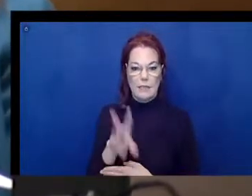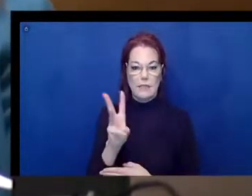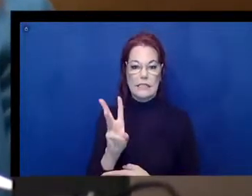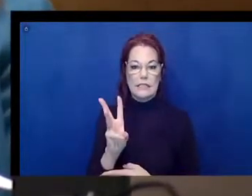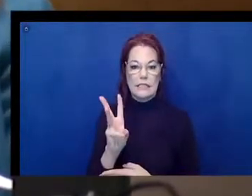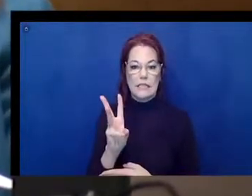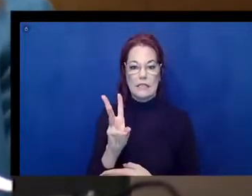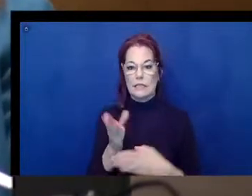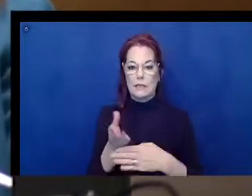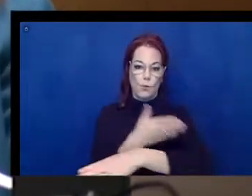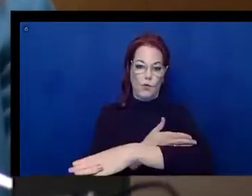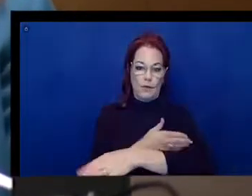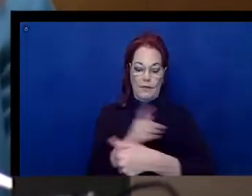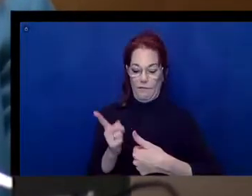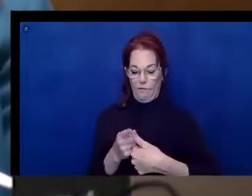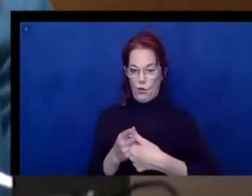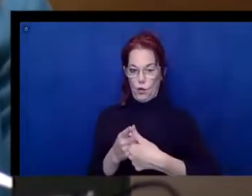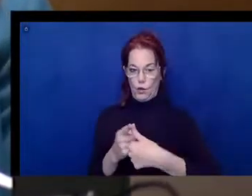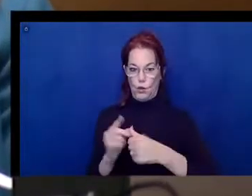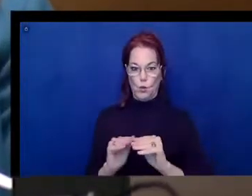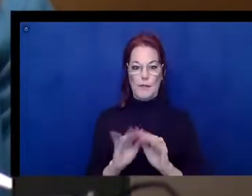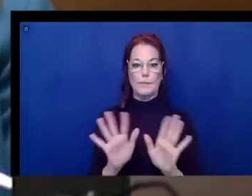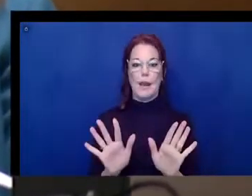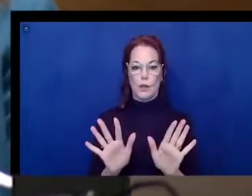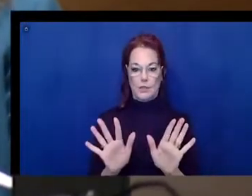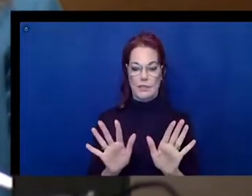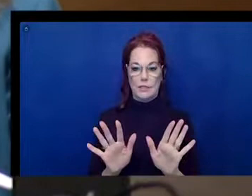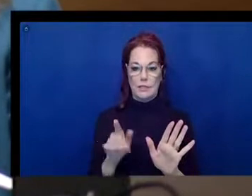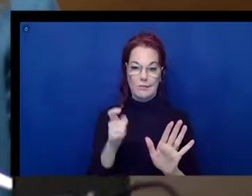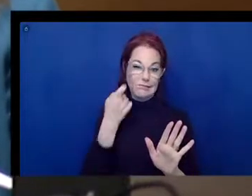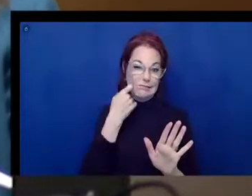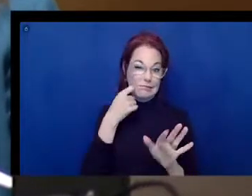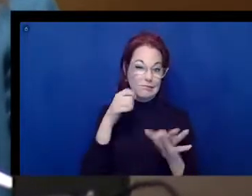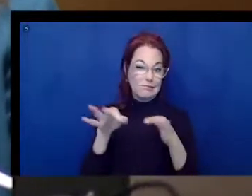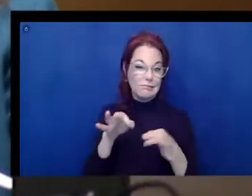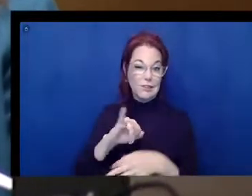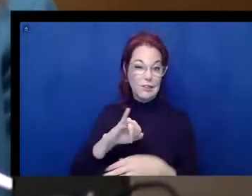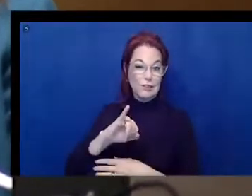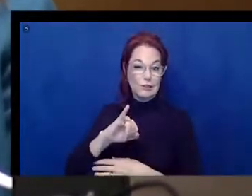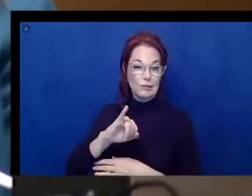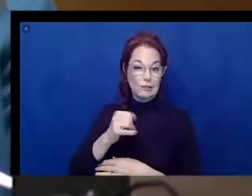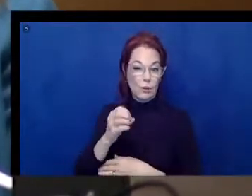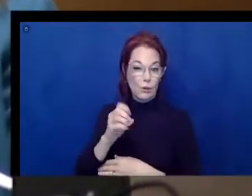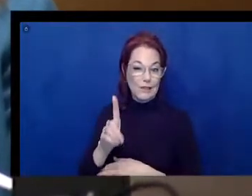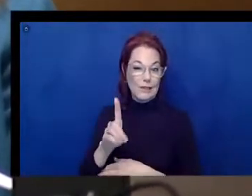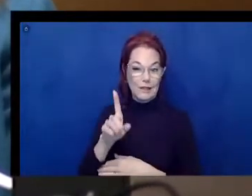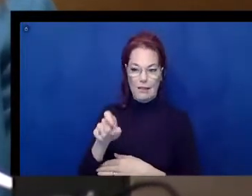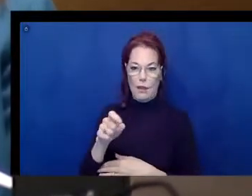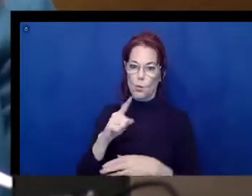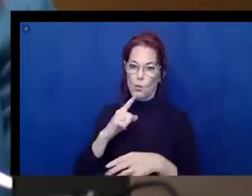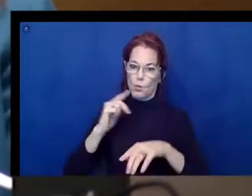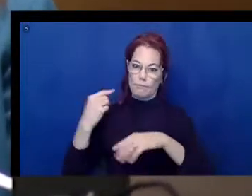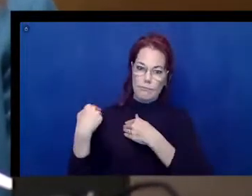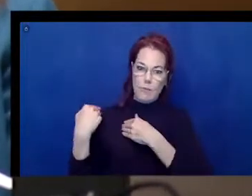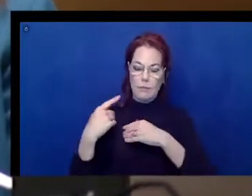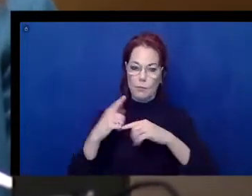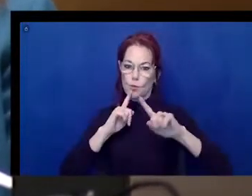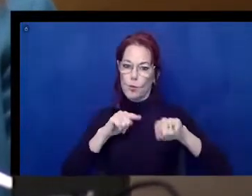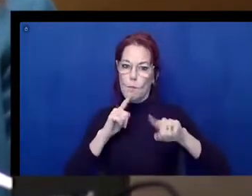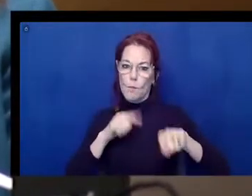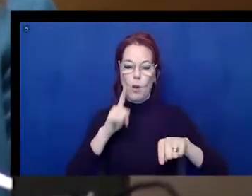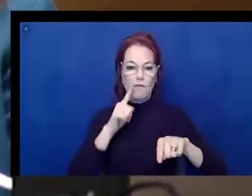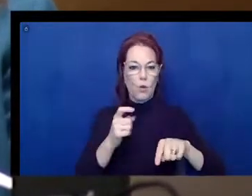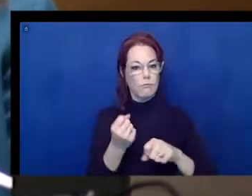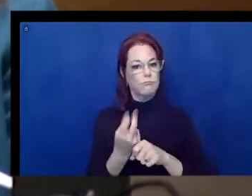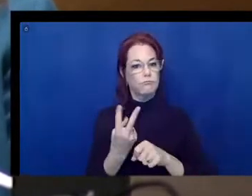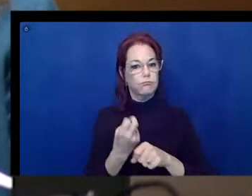First, transparency. As you mentioned, the Justice Department is required to report on compliance every couple of years, but hasn't done so